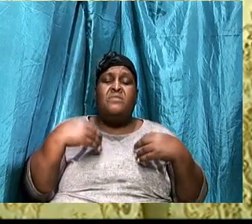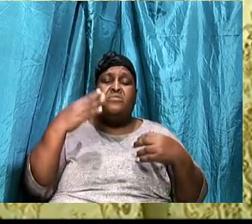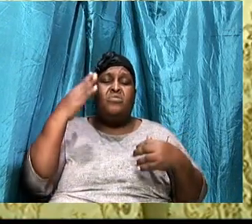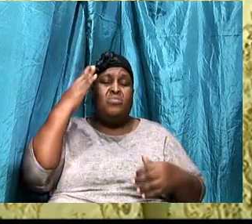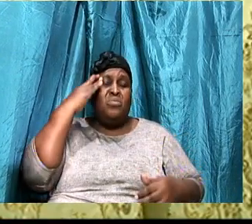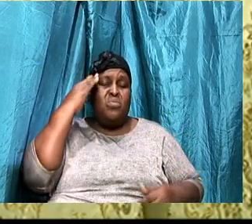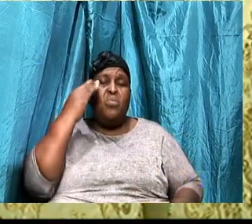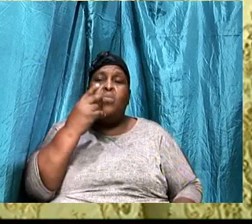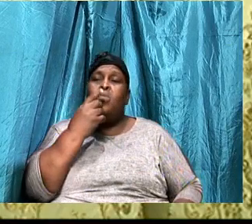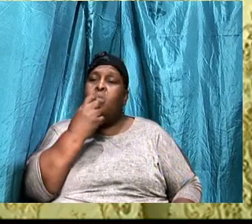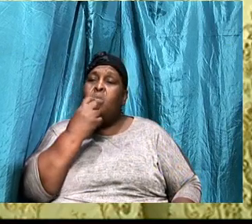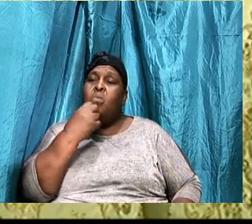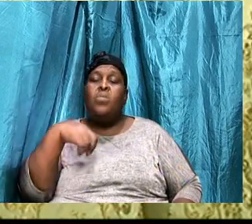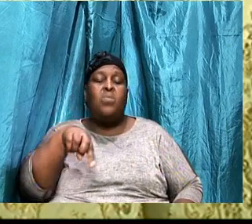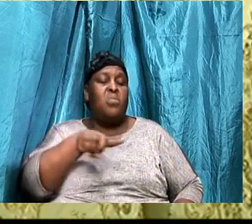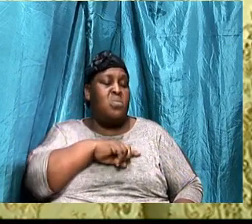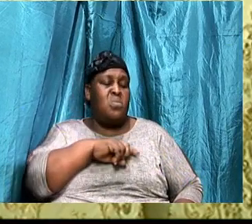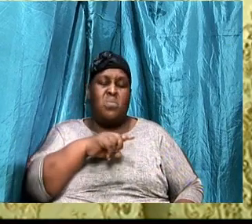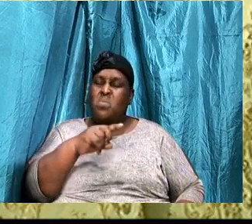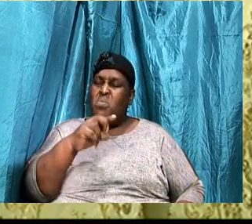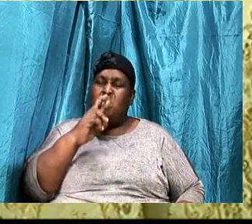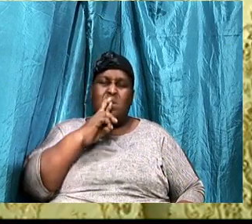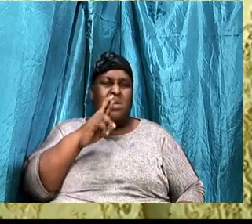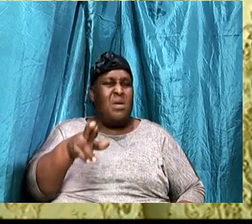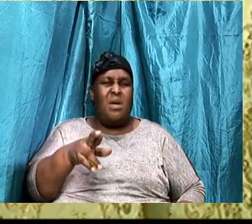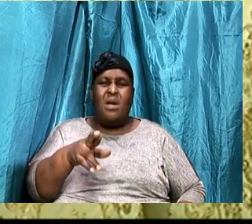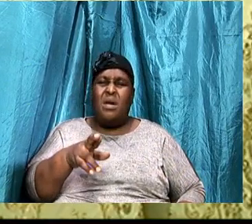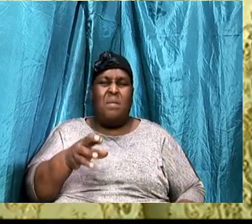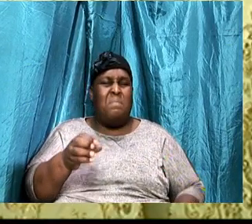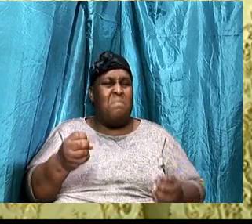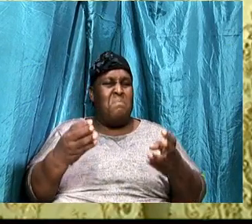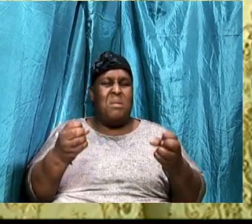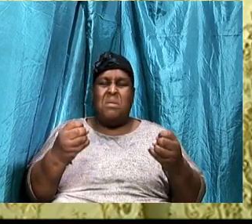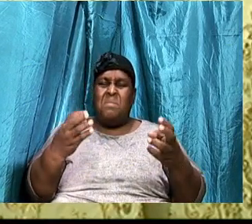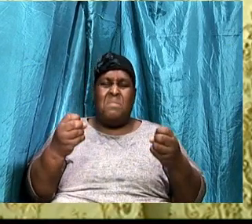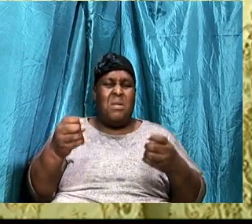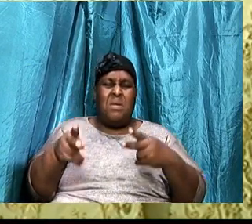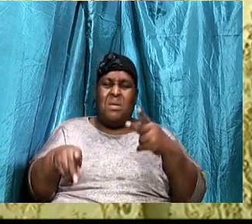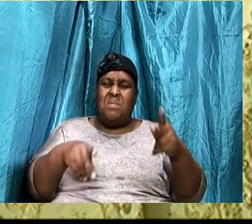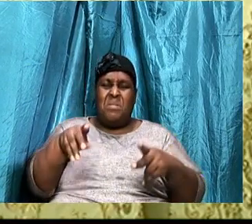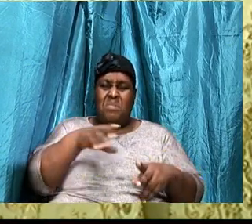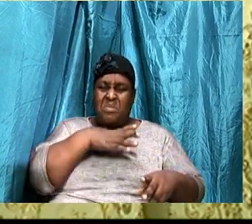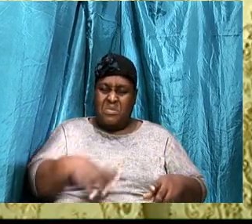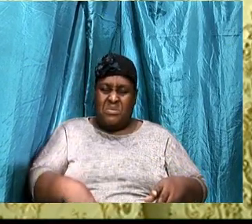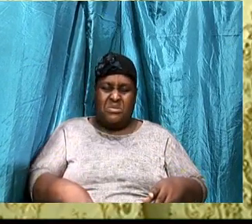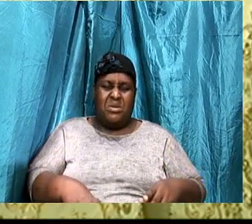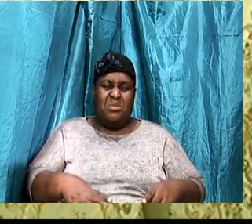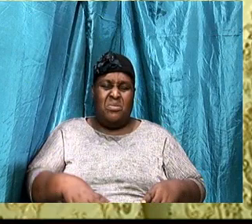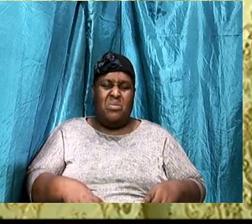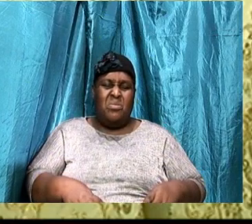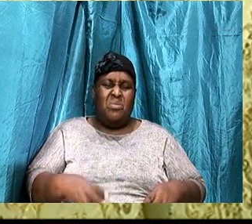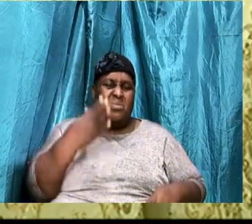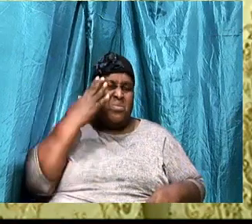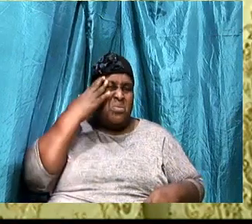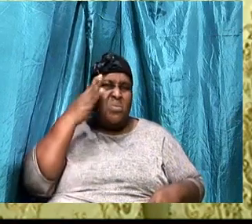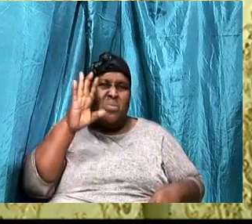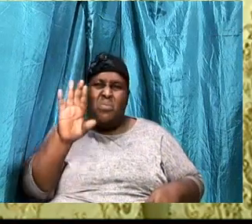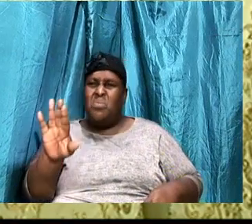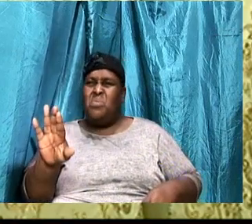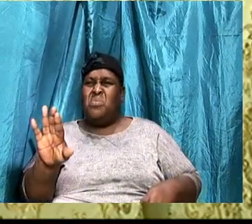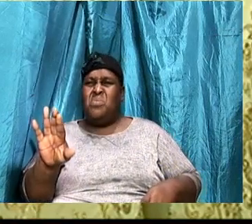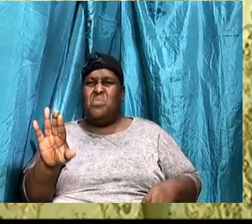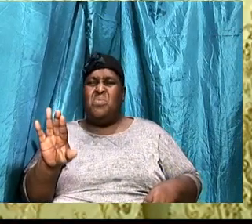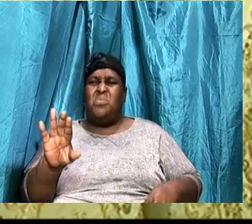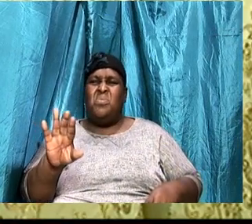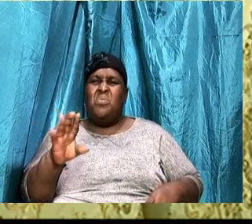lot of people in Christendom, they are not sure who they are. They are trying to identify with this